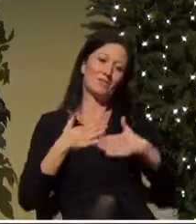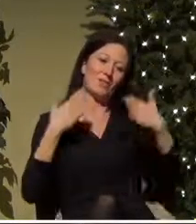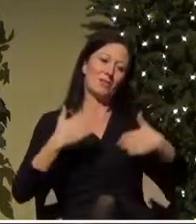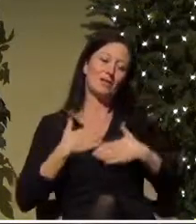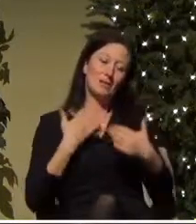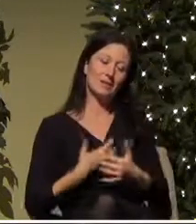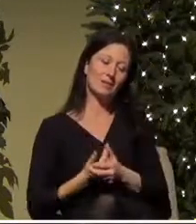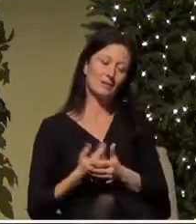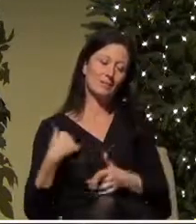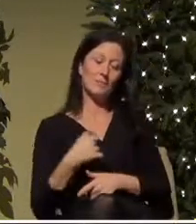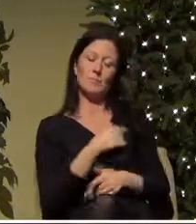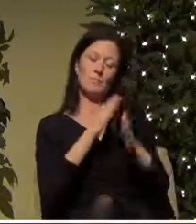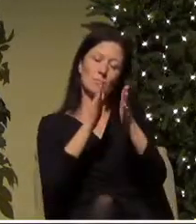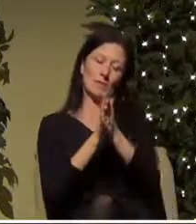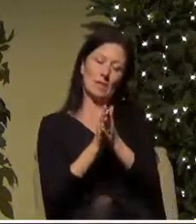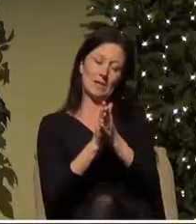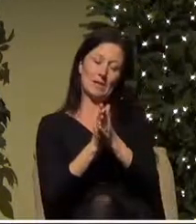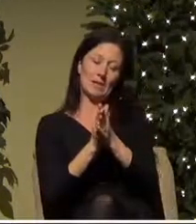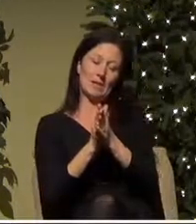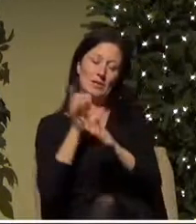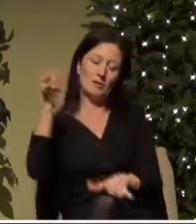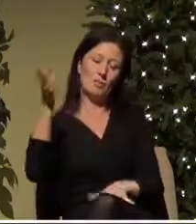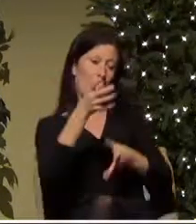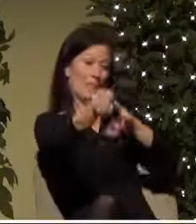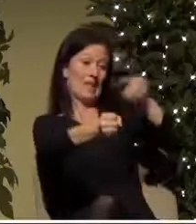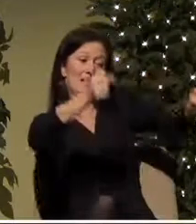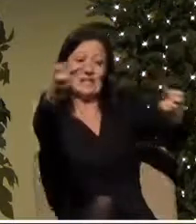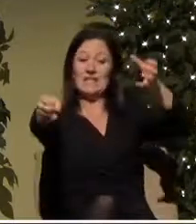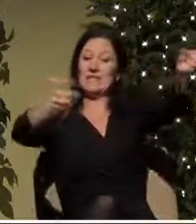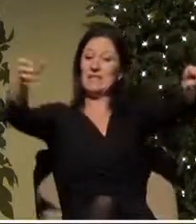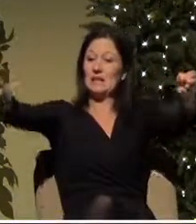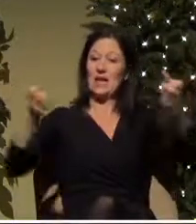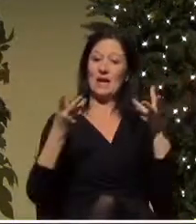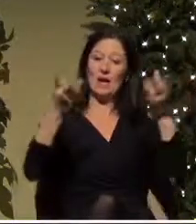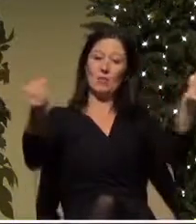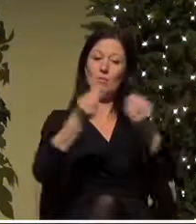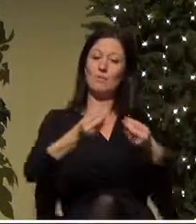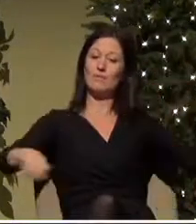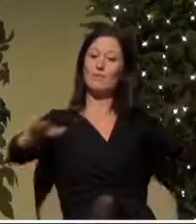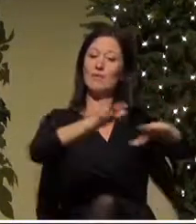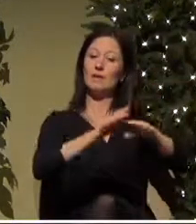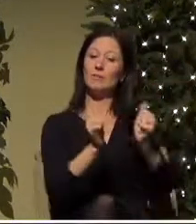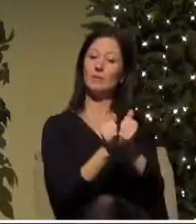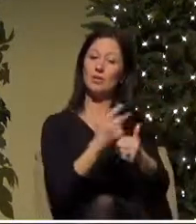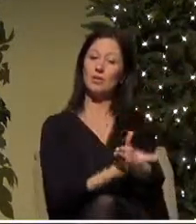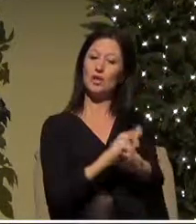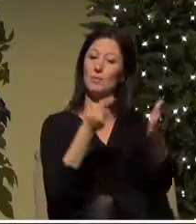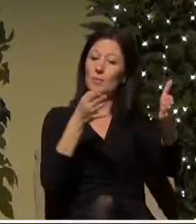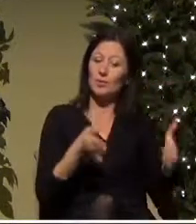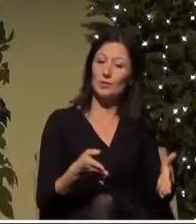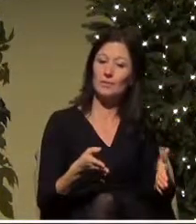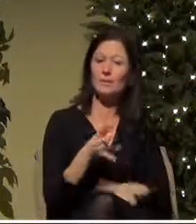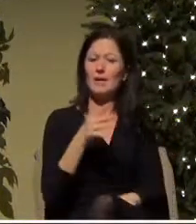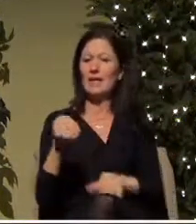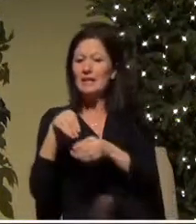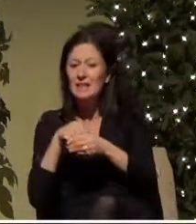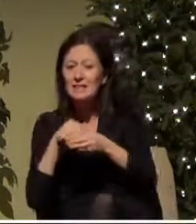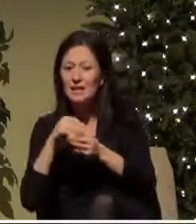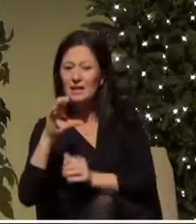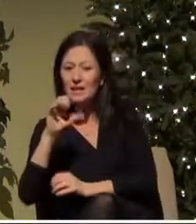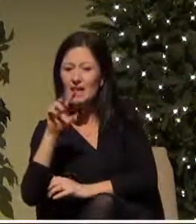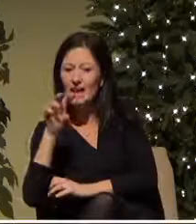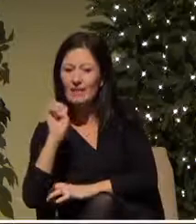us in the fields with shepherds that you would place us in the cave with Joseph and Mary